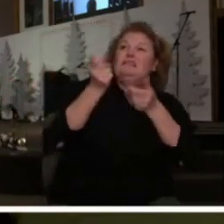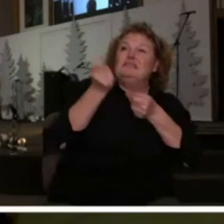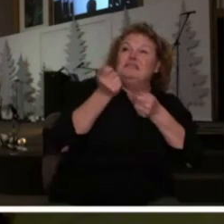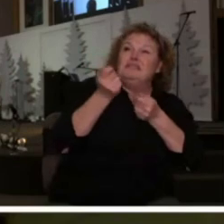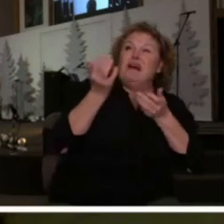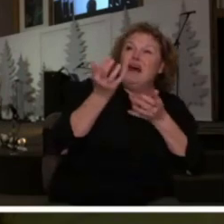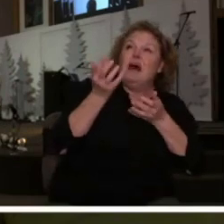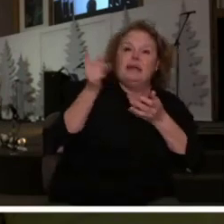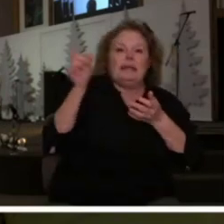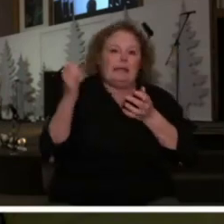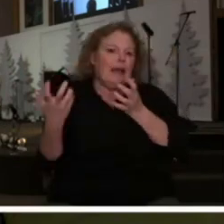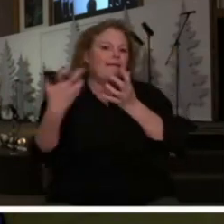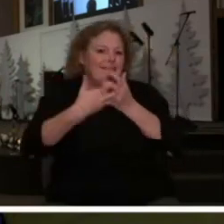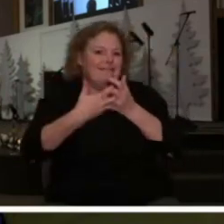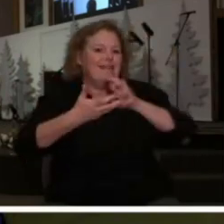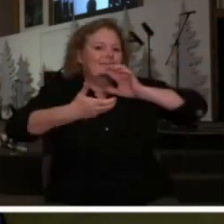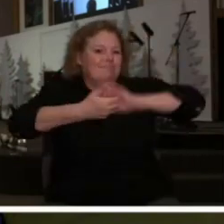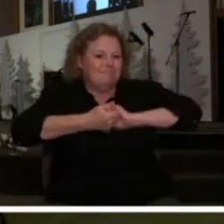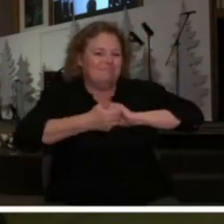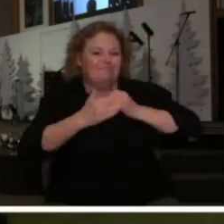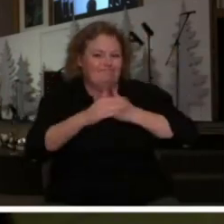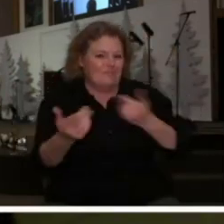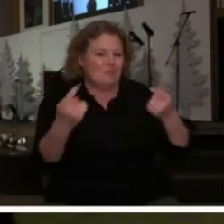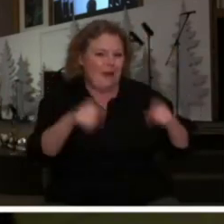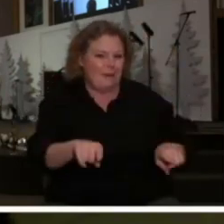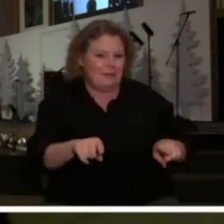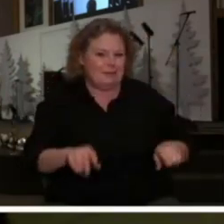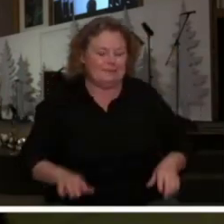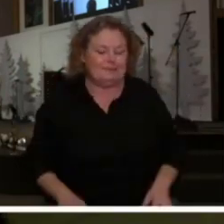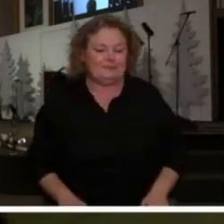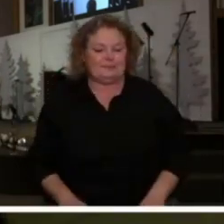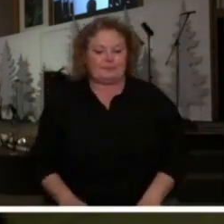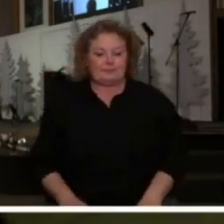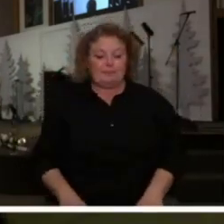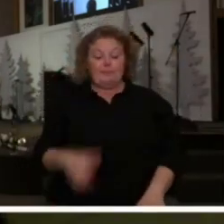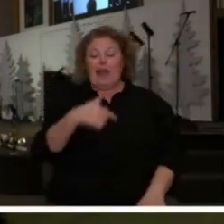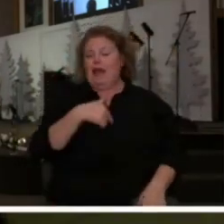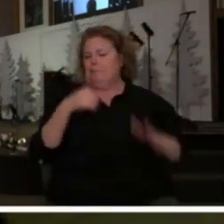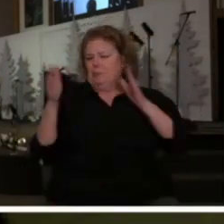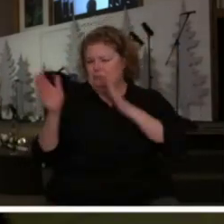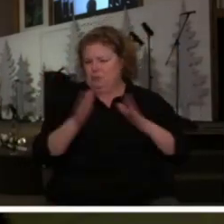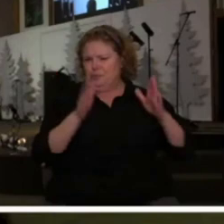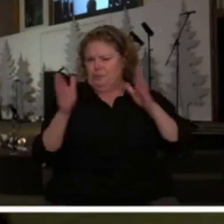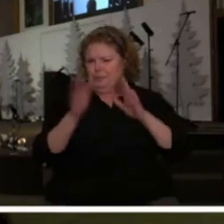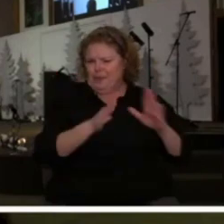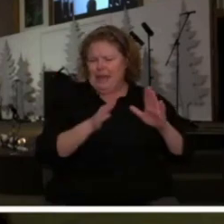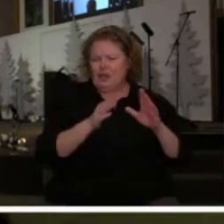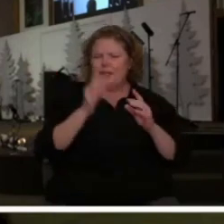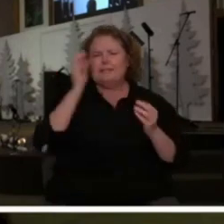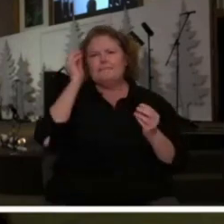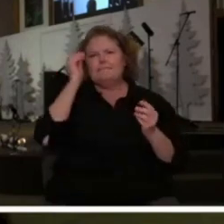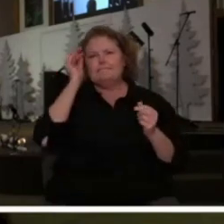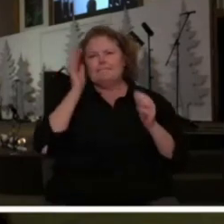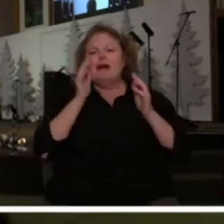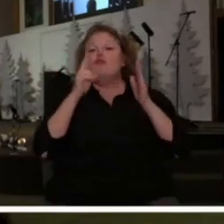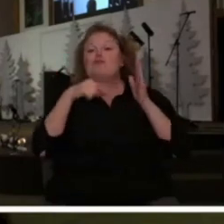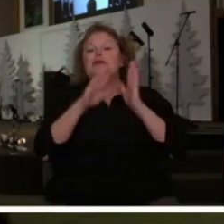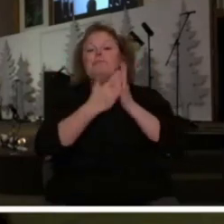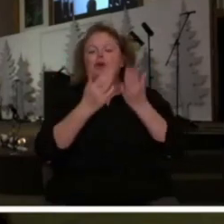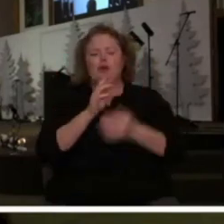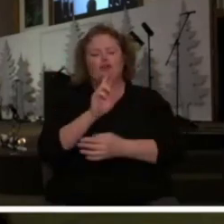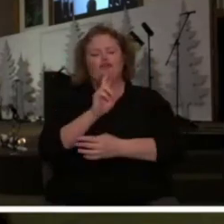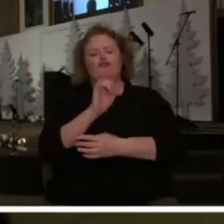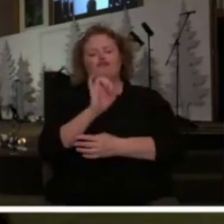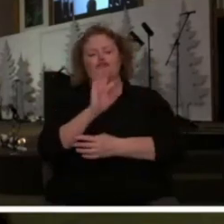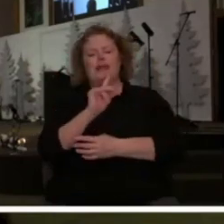One of the main resources, as it has been for me as I've been preparing this series, is Rick DeBose, who is the Assistant